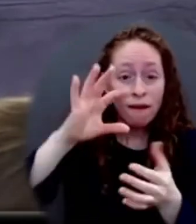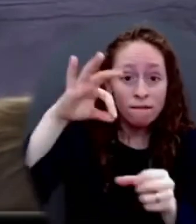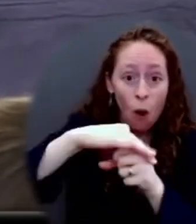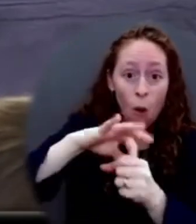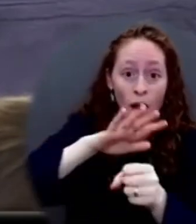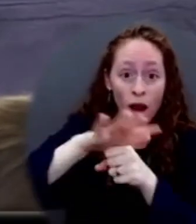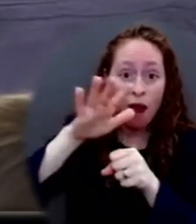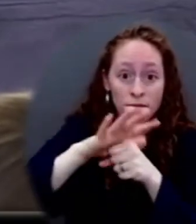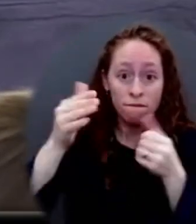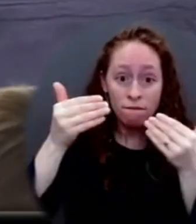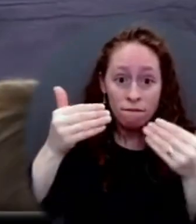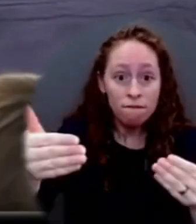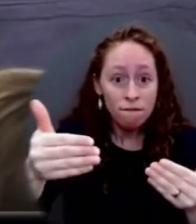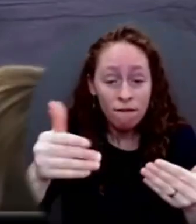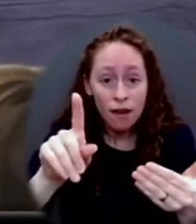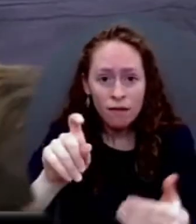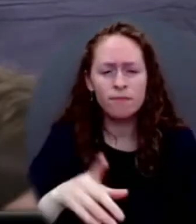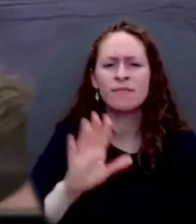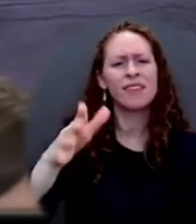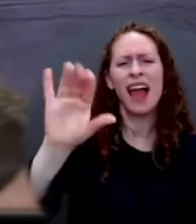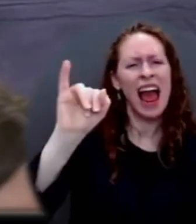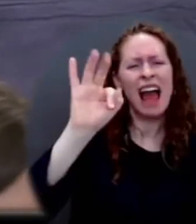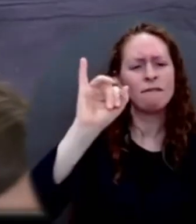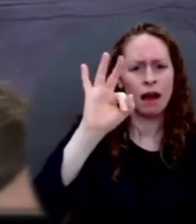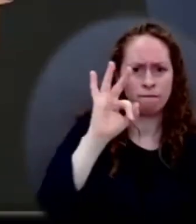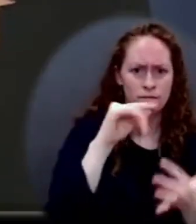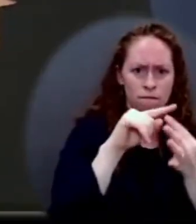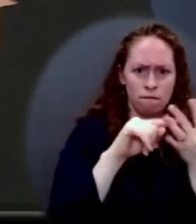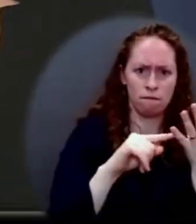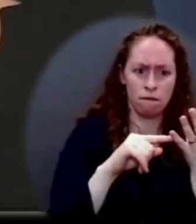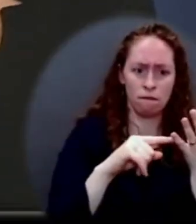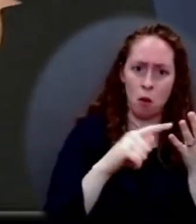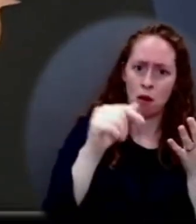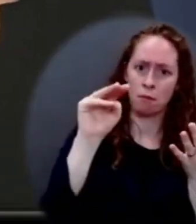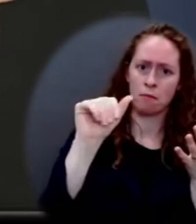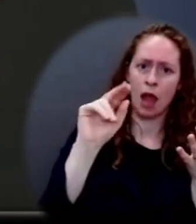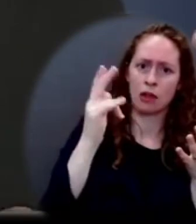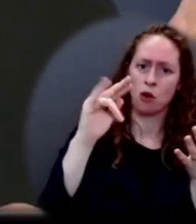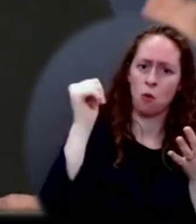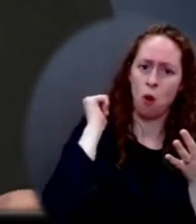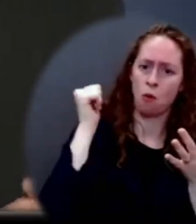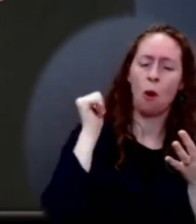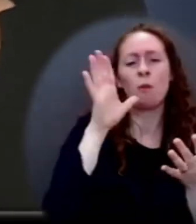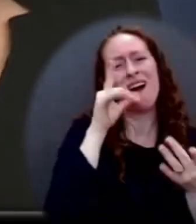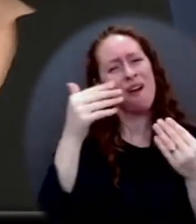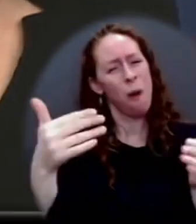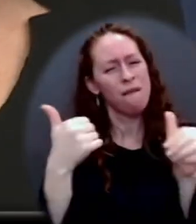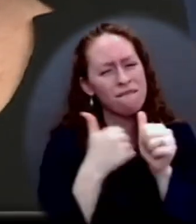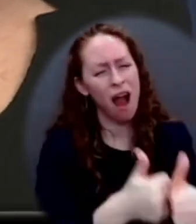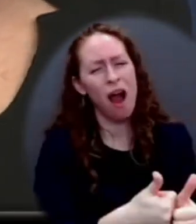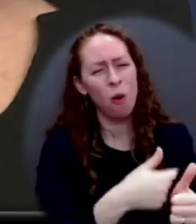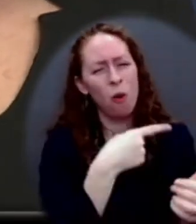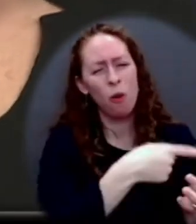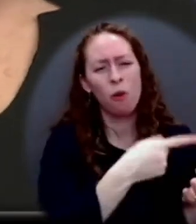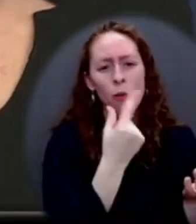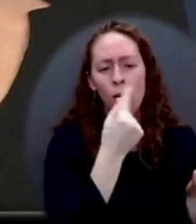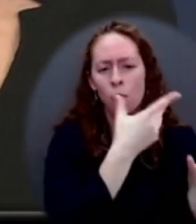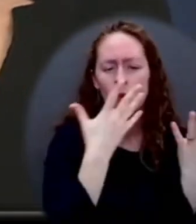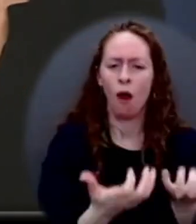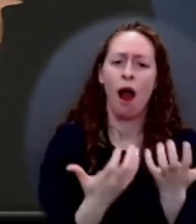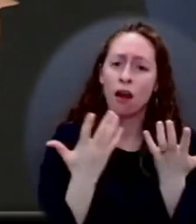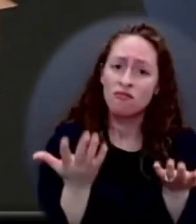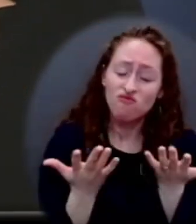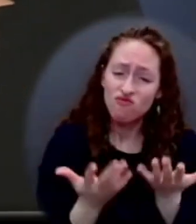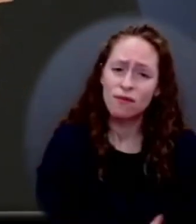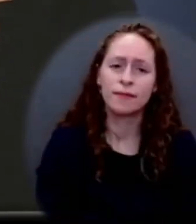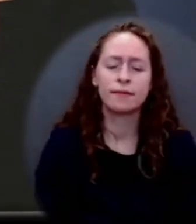something that he endorsed a month ago? Well, think, Trevor, it's important to note that, and I think as Senator Manchin noted earlier today, we have a very